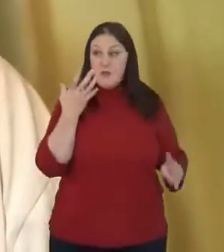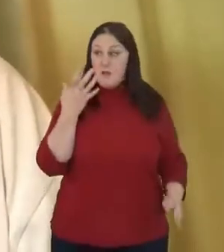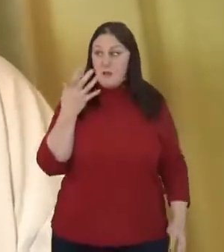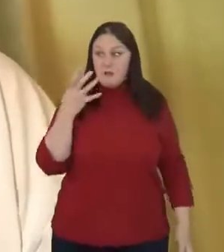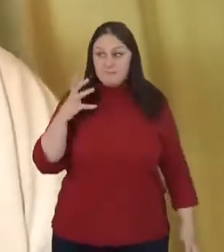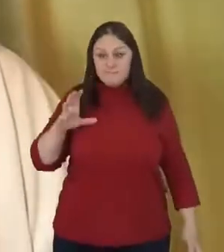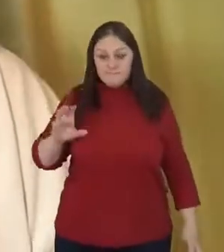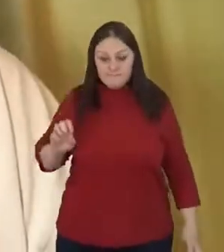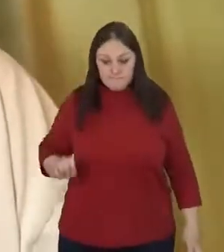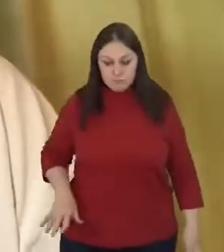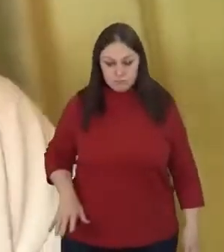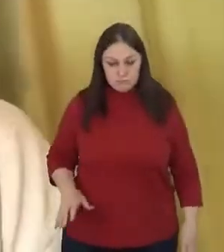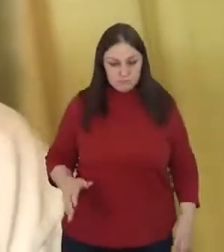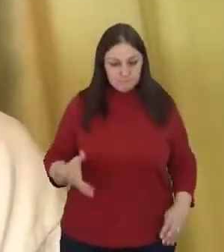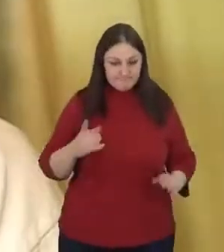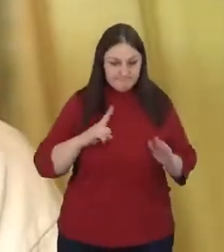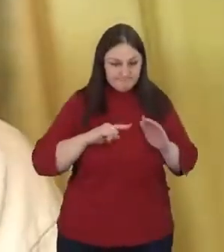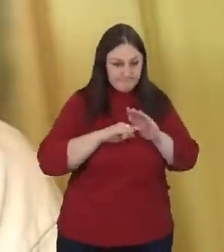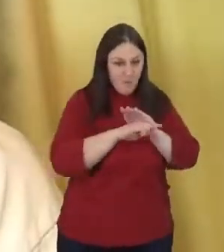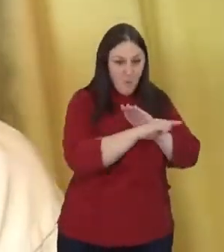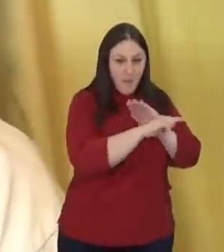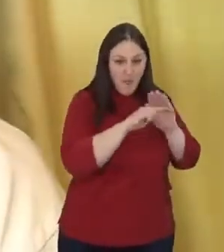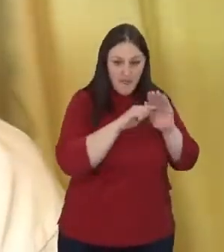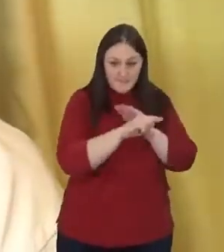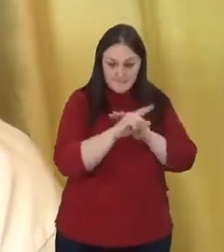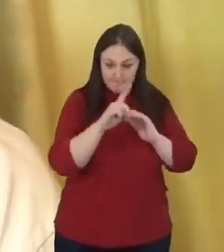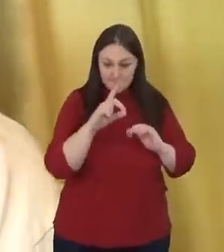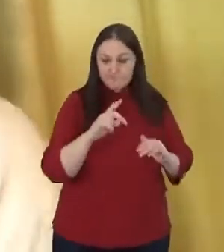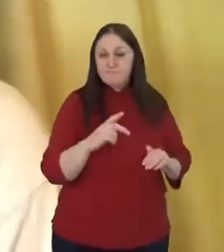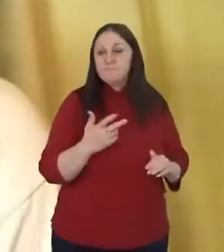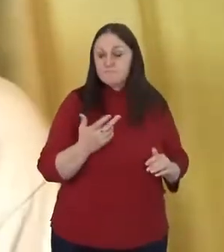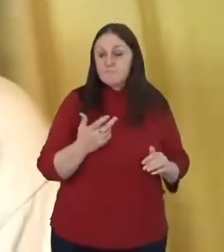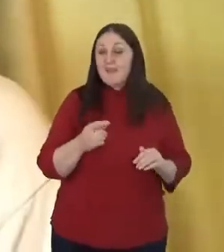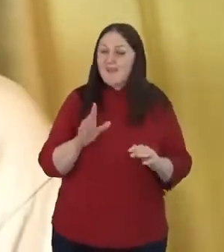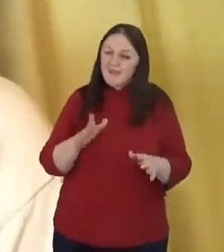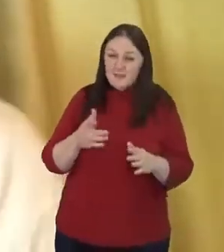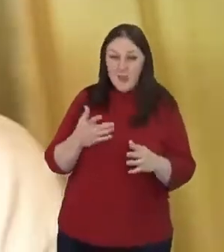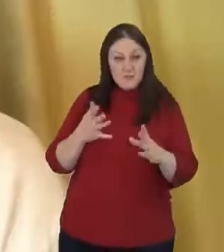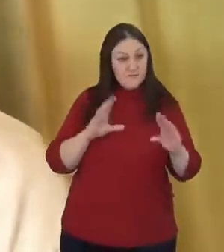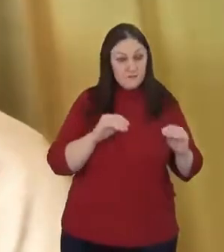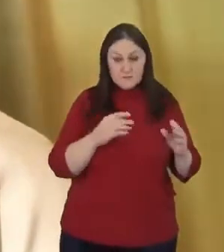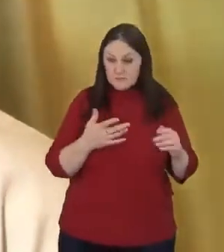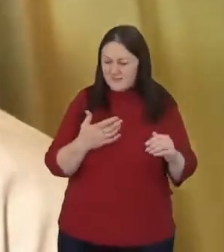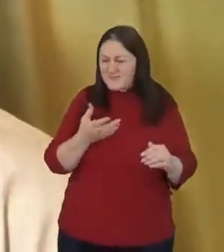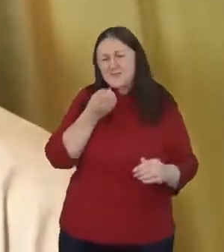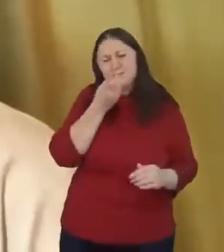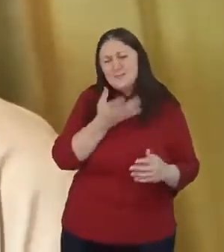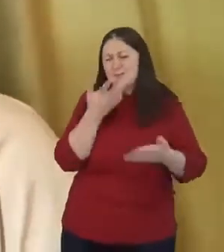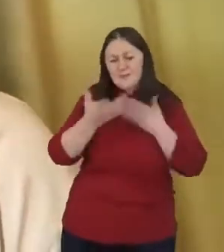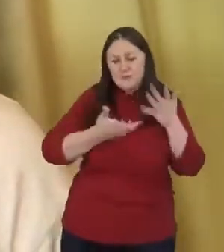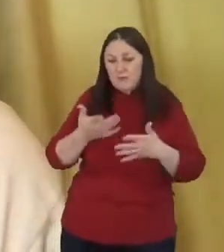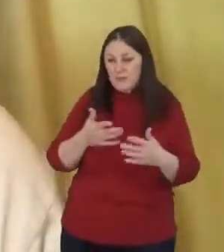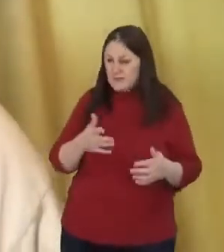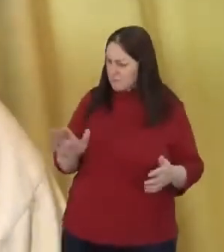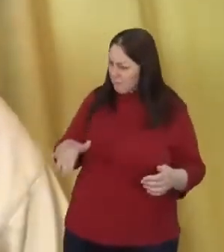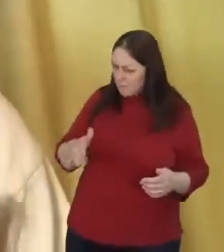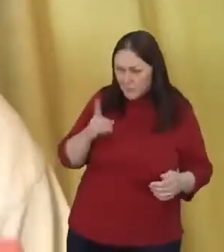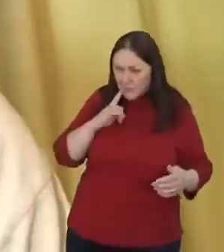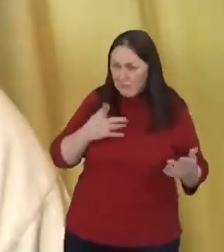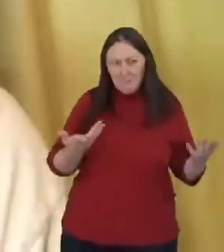story ends with Jesus and the woman. It's so beautiful, right? And he says to the woman, where'd they all go? And then